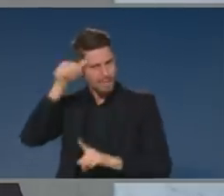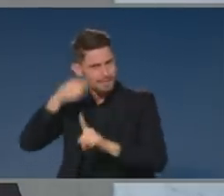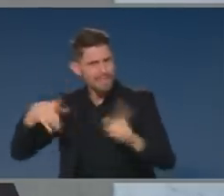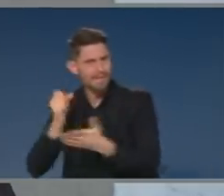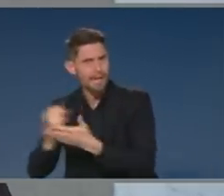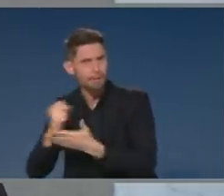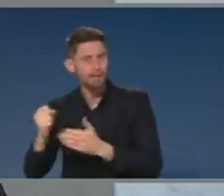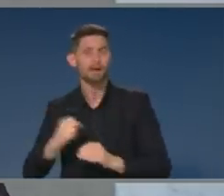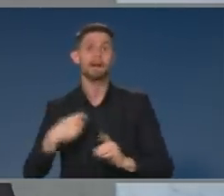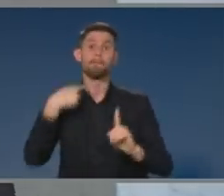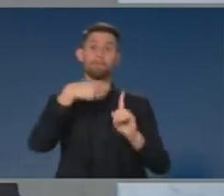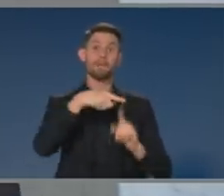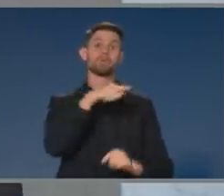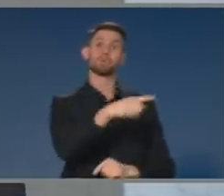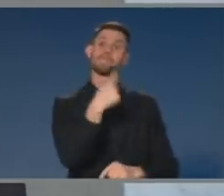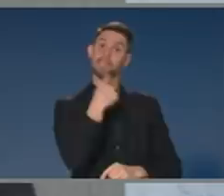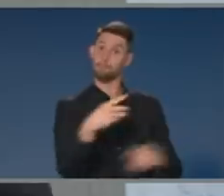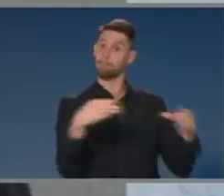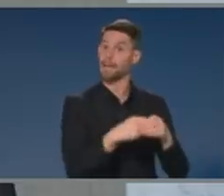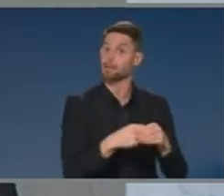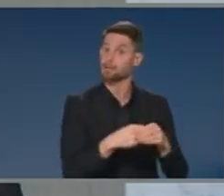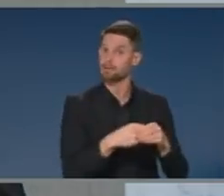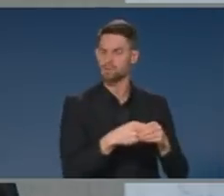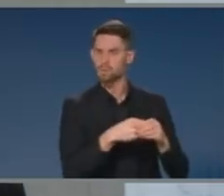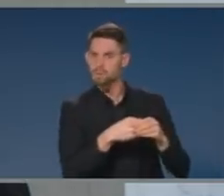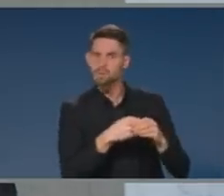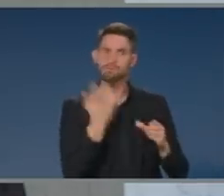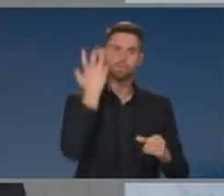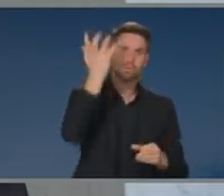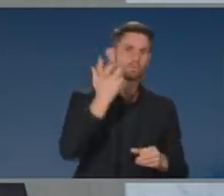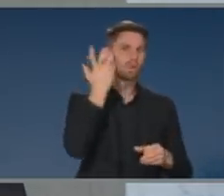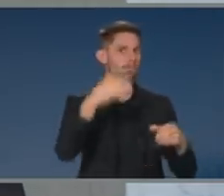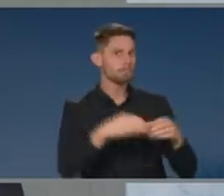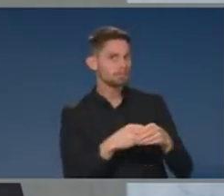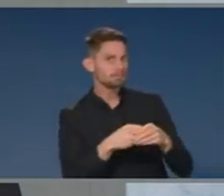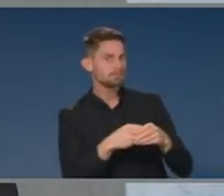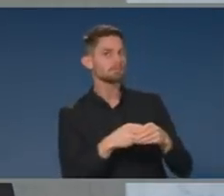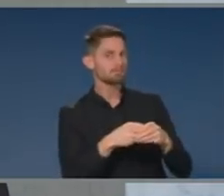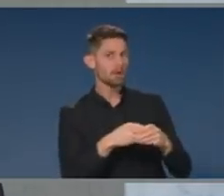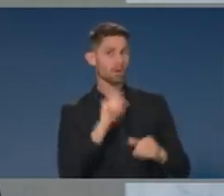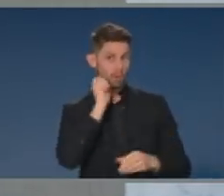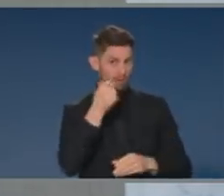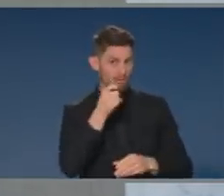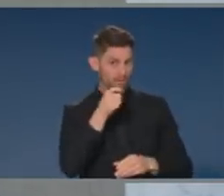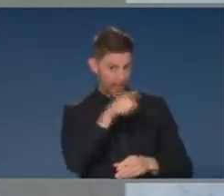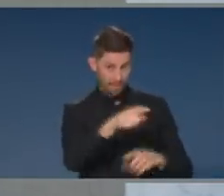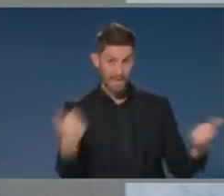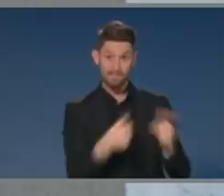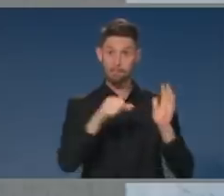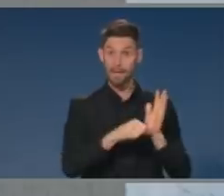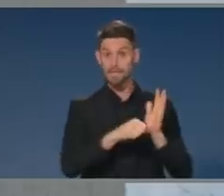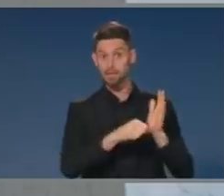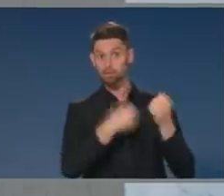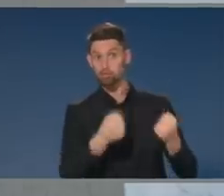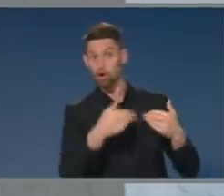to be the shock absorbers. Is that sort of a hint that if the states are too slow to open up, that that could put undue pressure on the